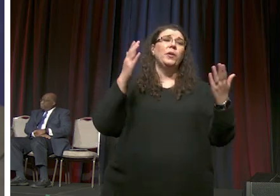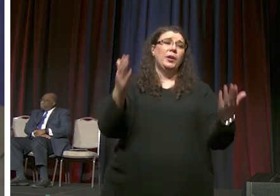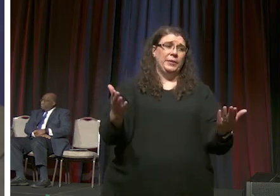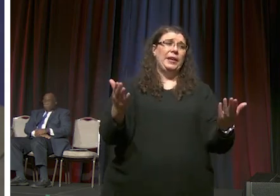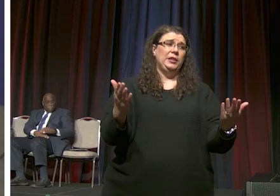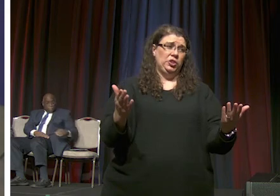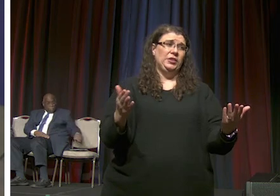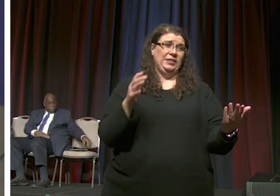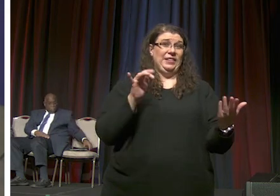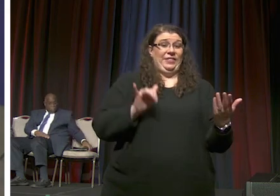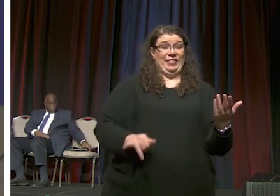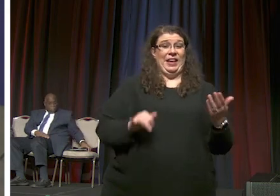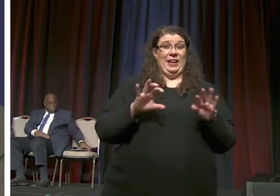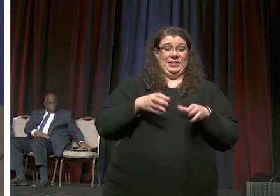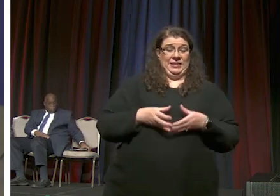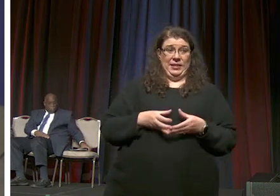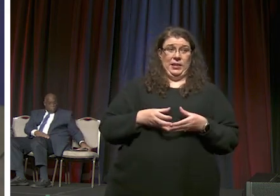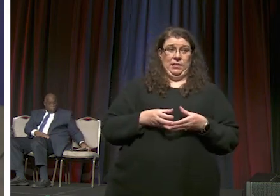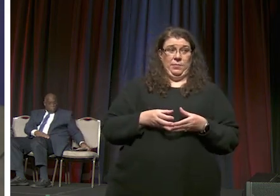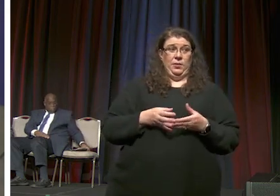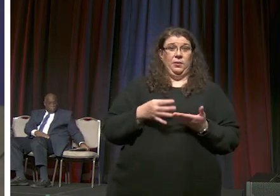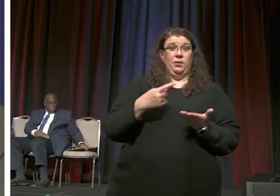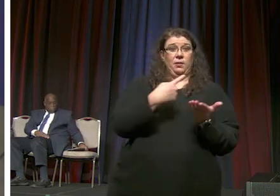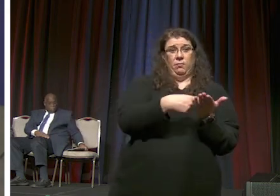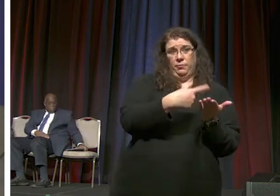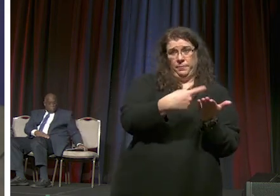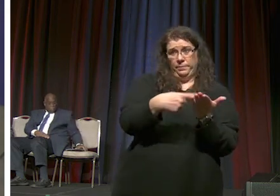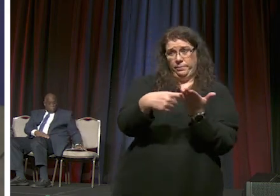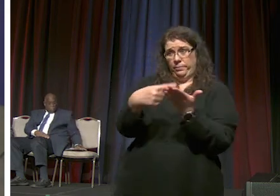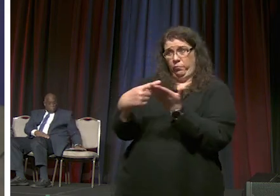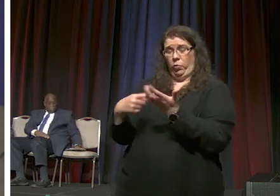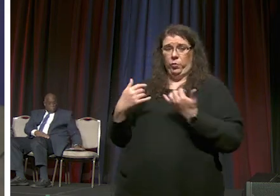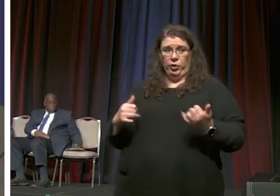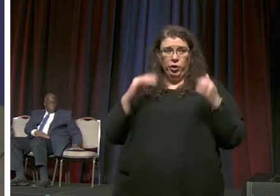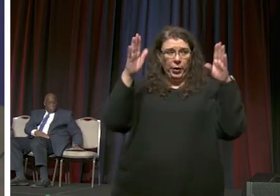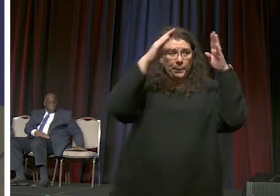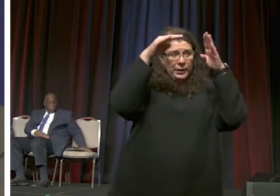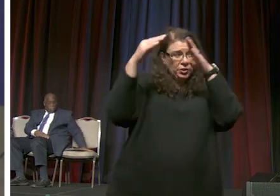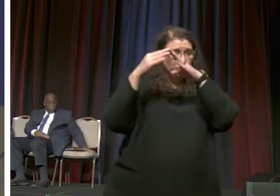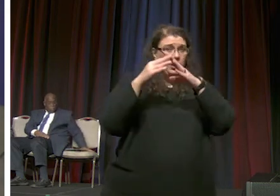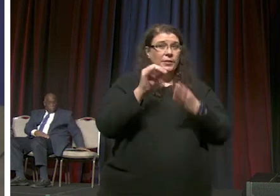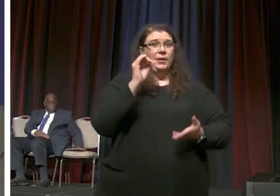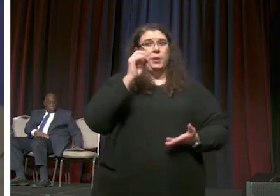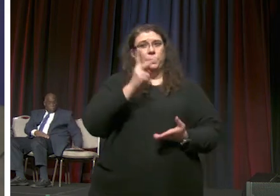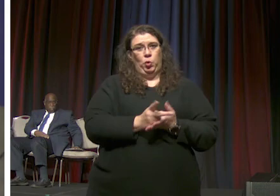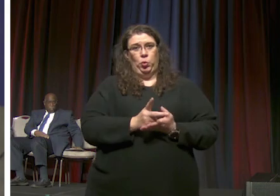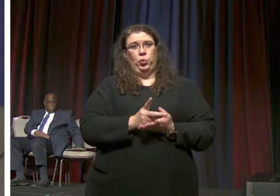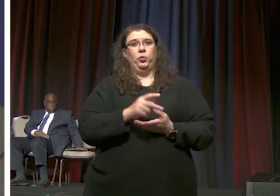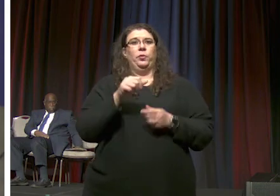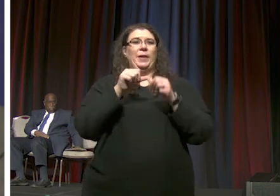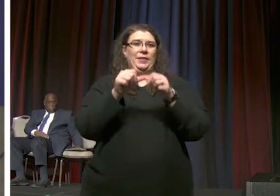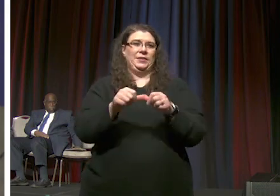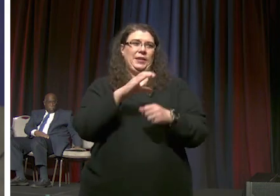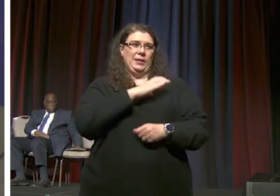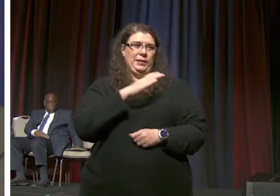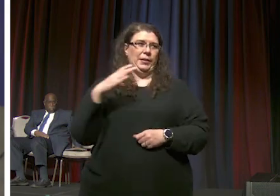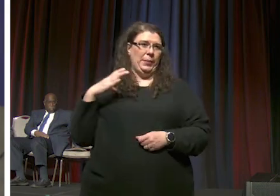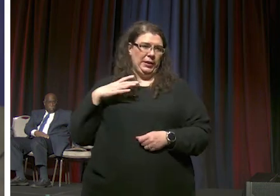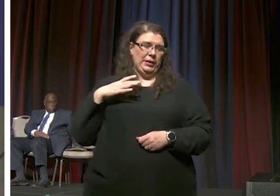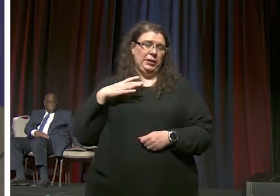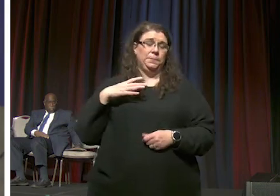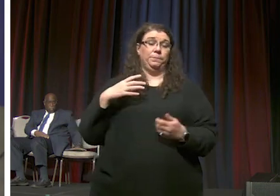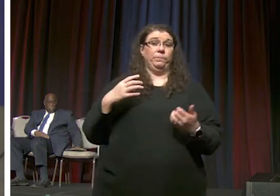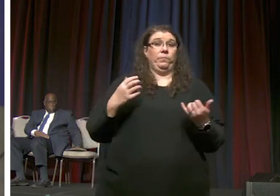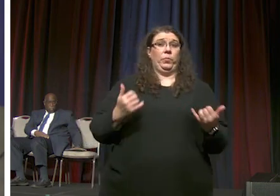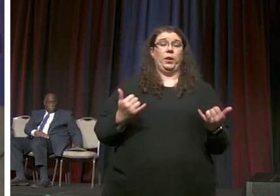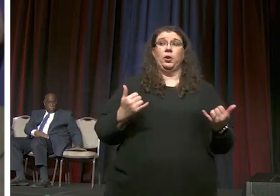of that team in consultation with the current bishops and then approved by the standing committee is that